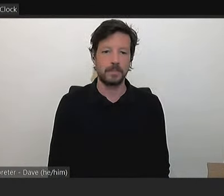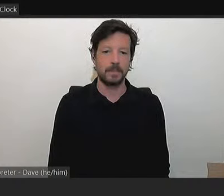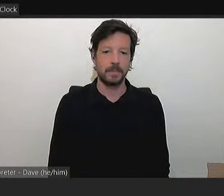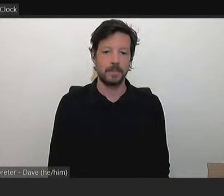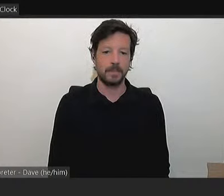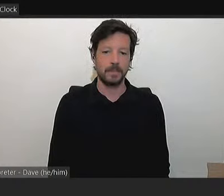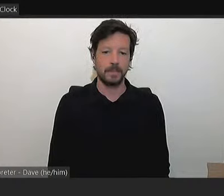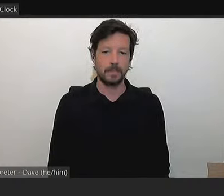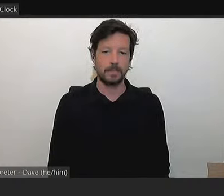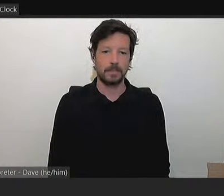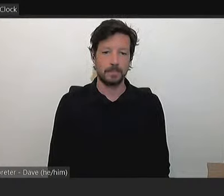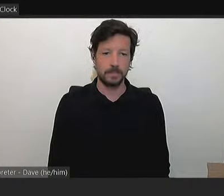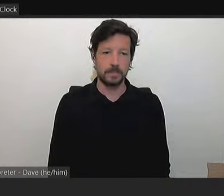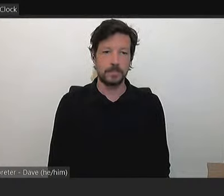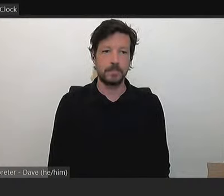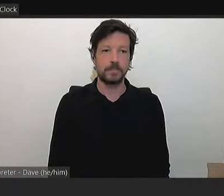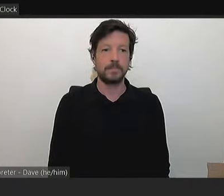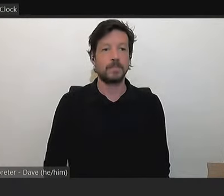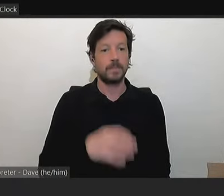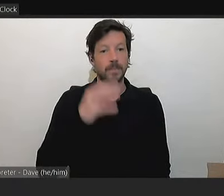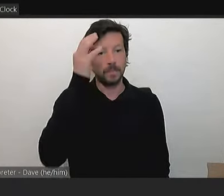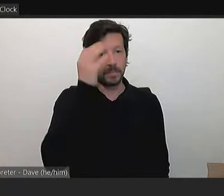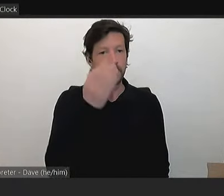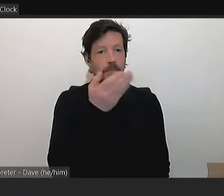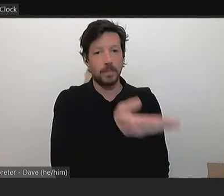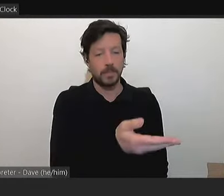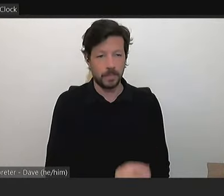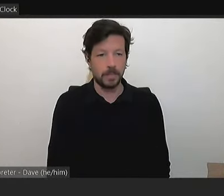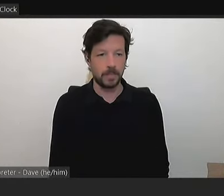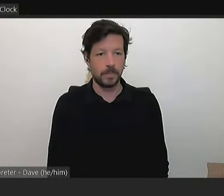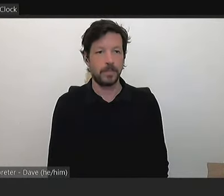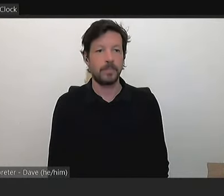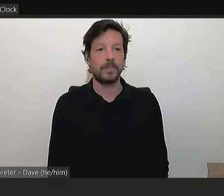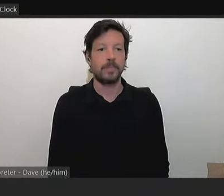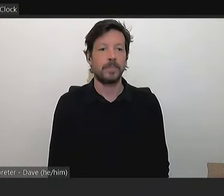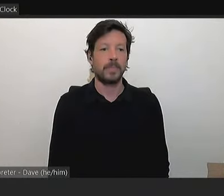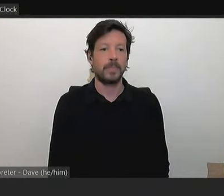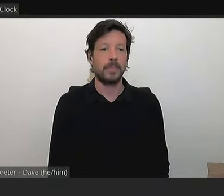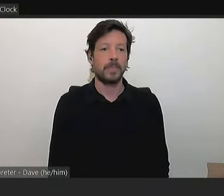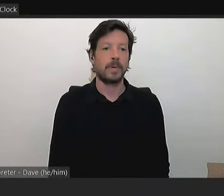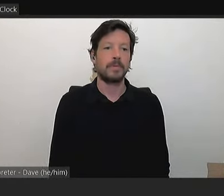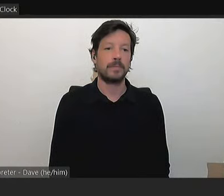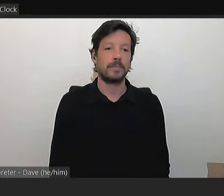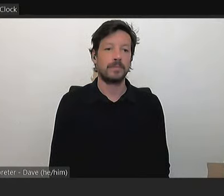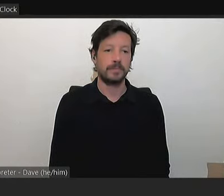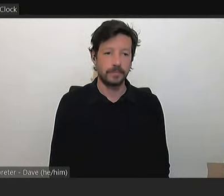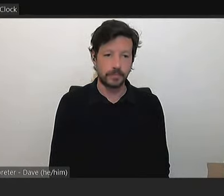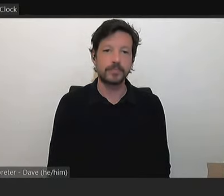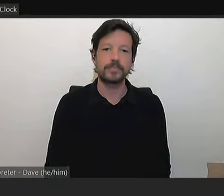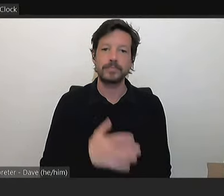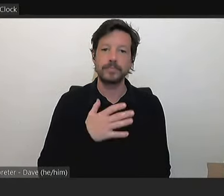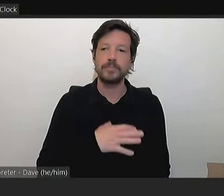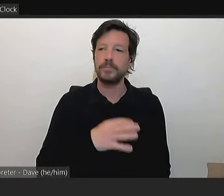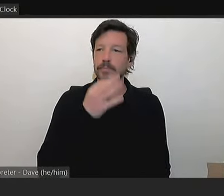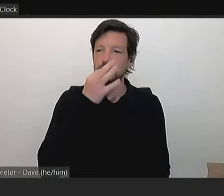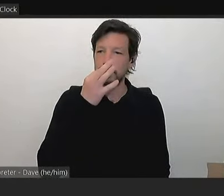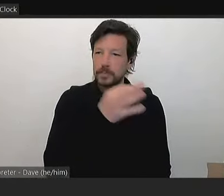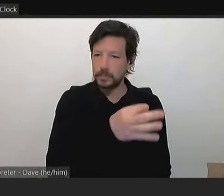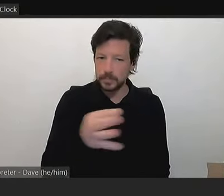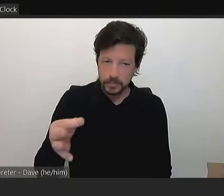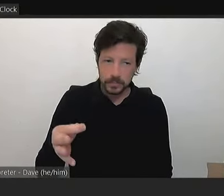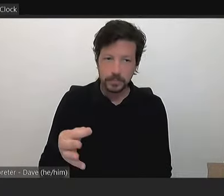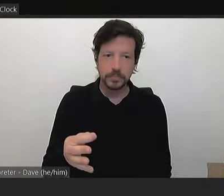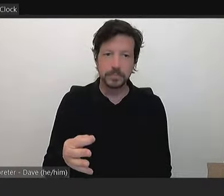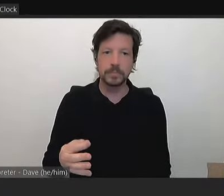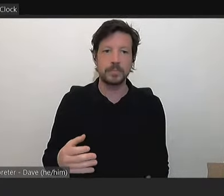Councillor Greco. Um, thank you, Mayor. Just, just along those lines through you, Mayor, I'd just like to ask our officers whether there's